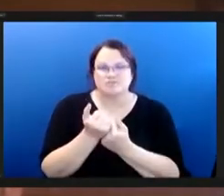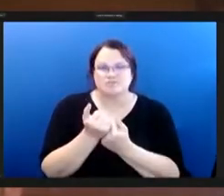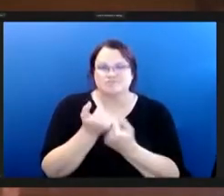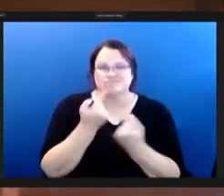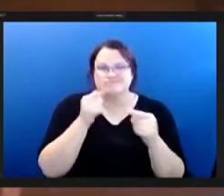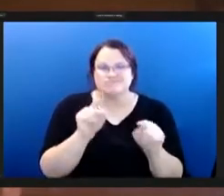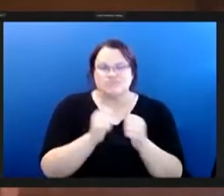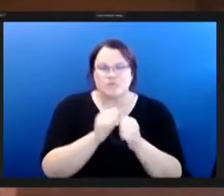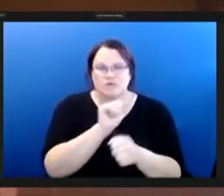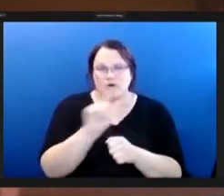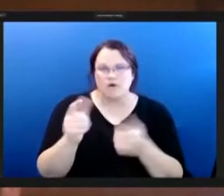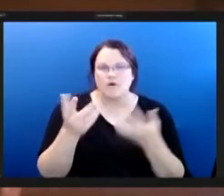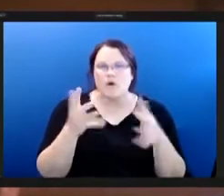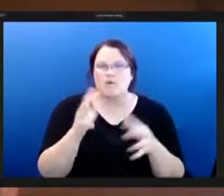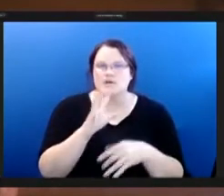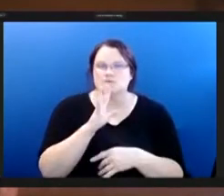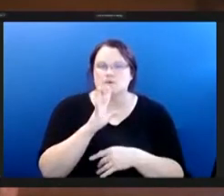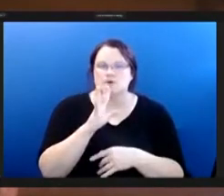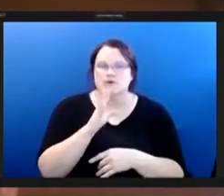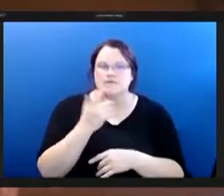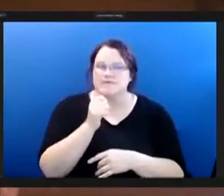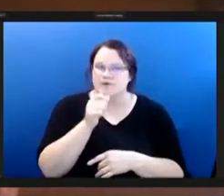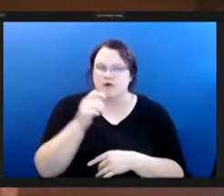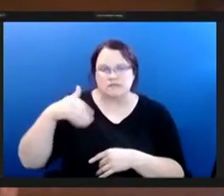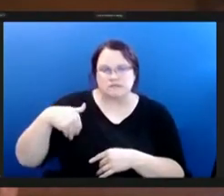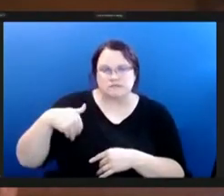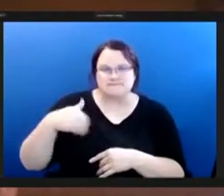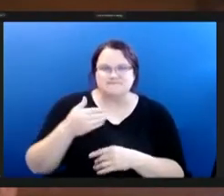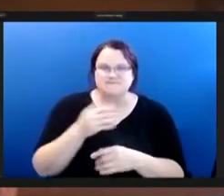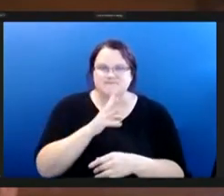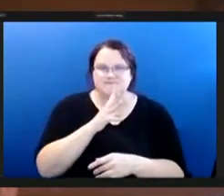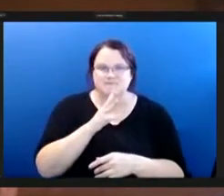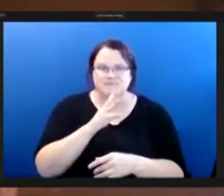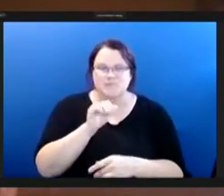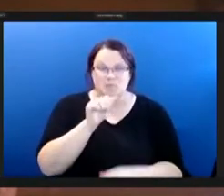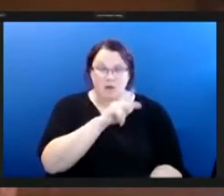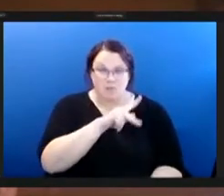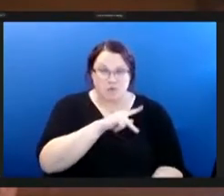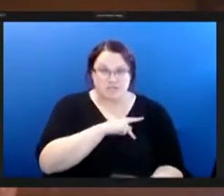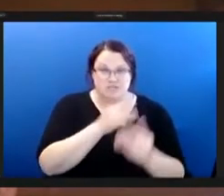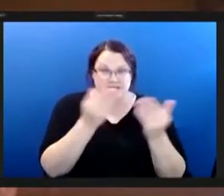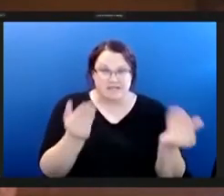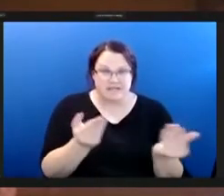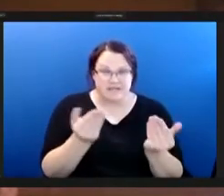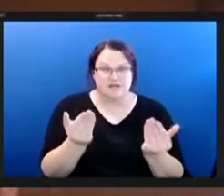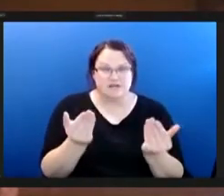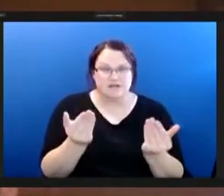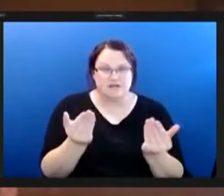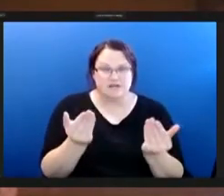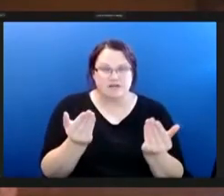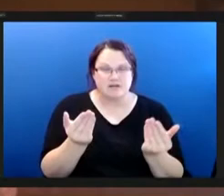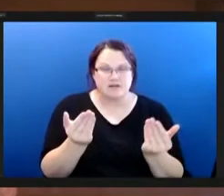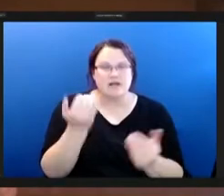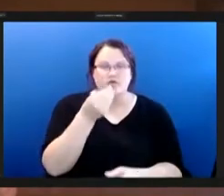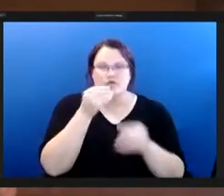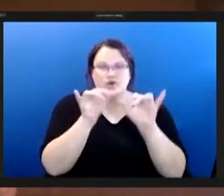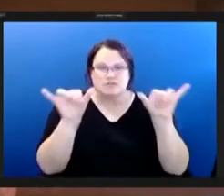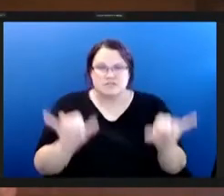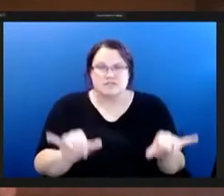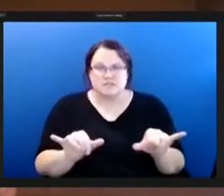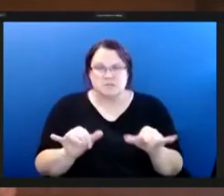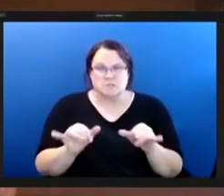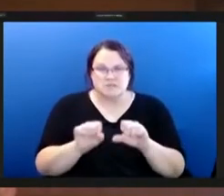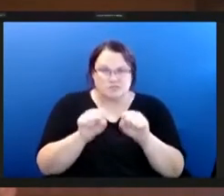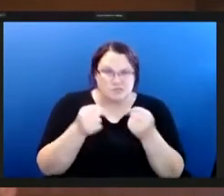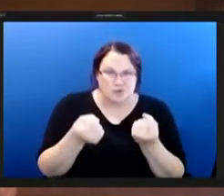and who have yet to speak i am personally not here to speak on whether or not our food system is broken or intentionally